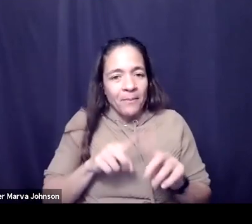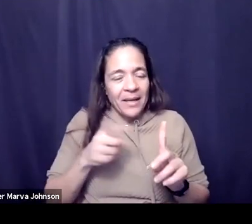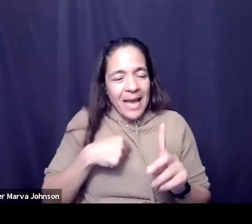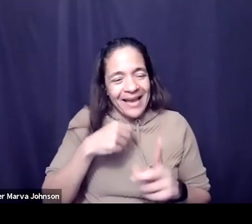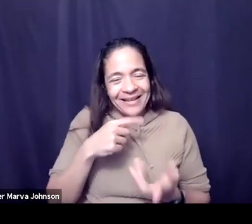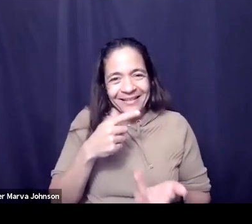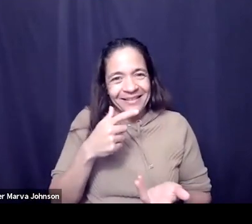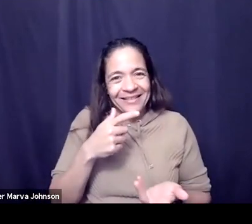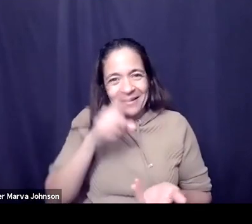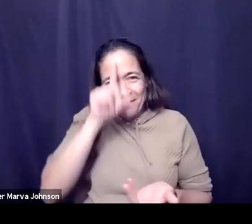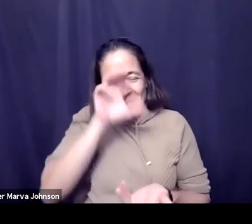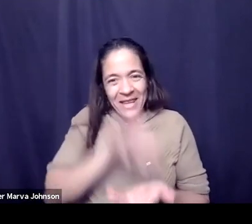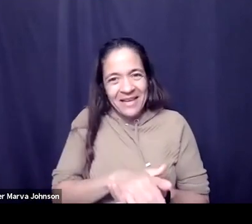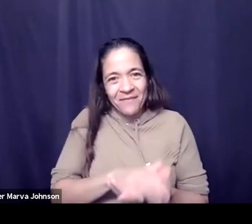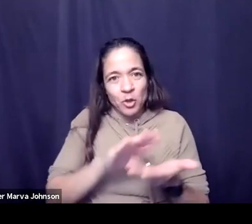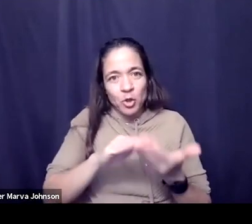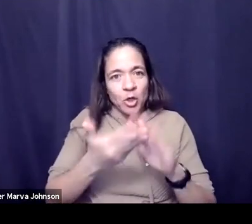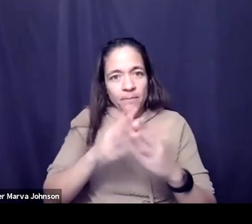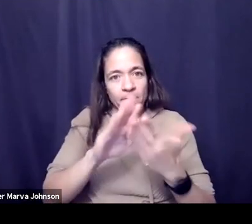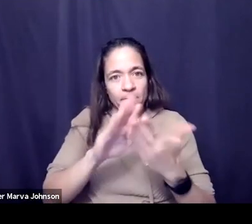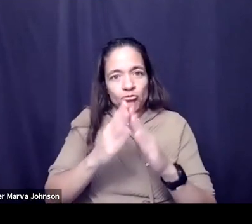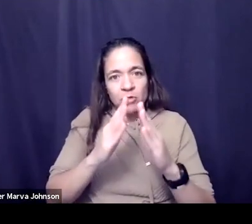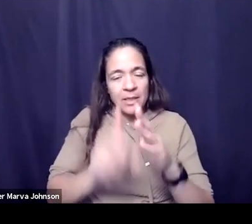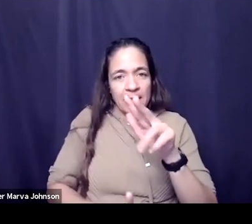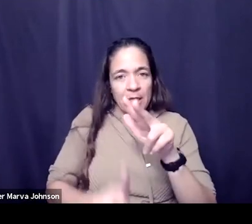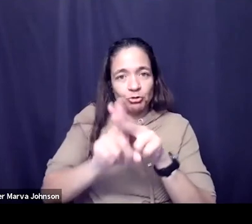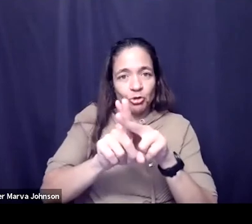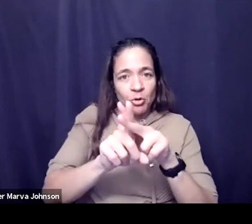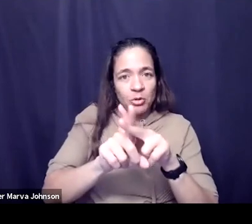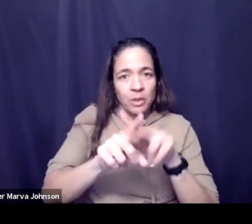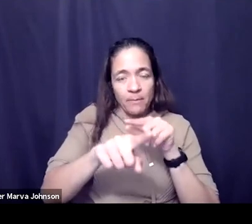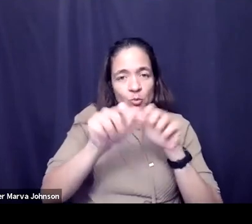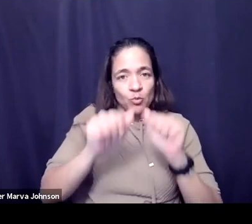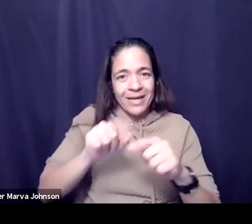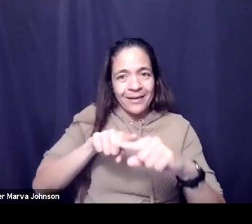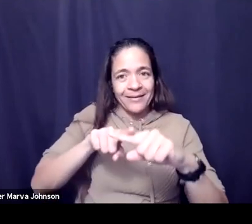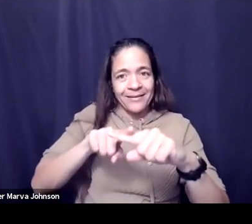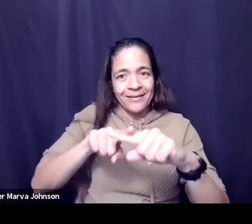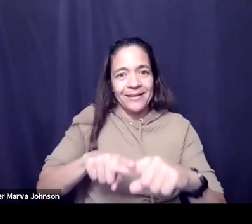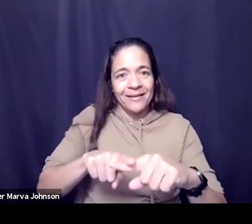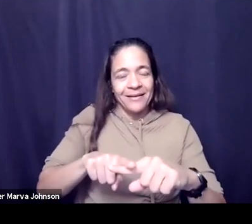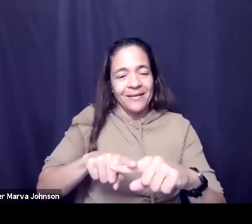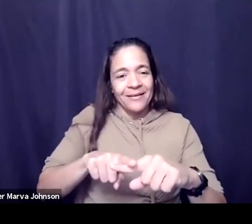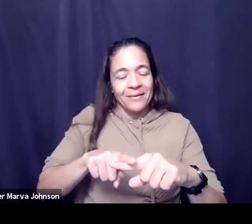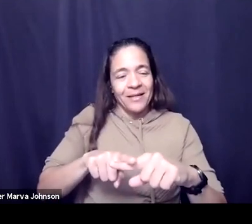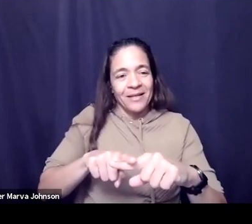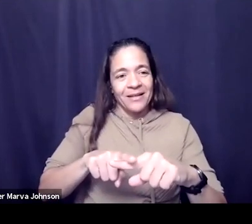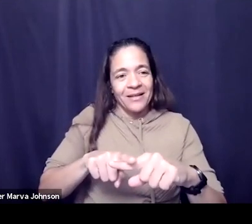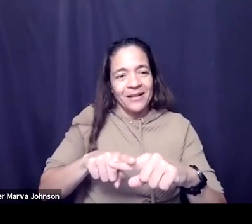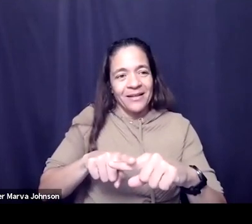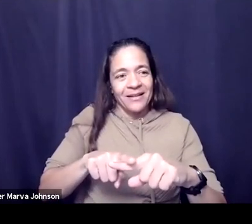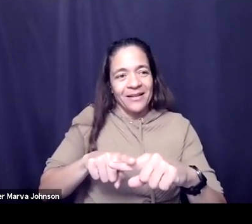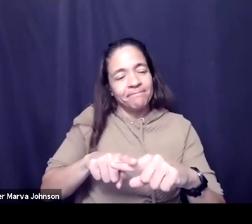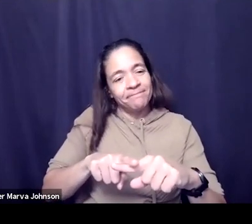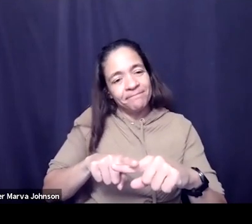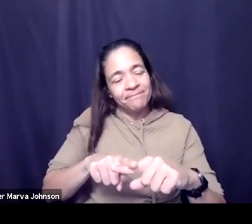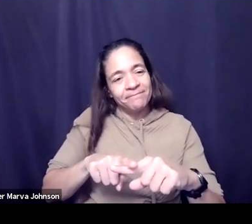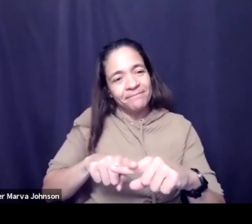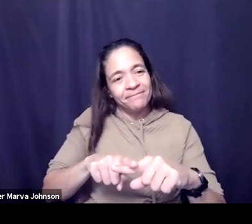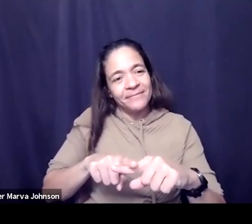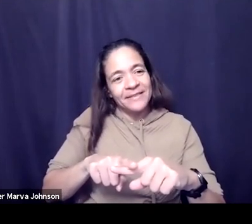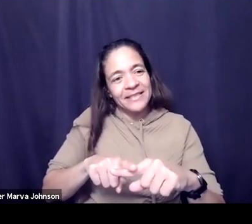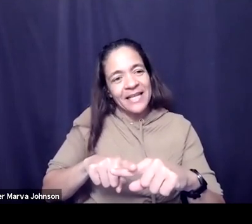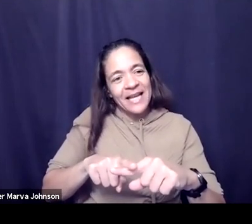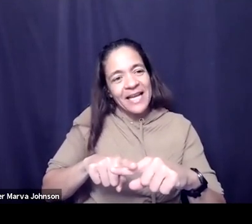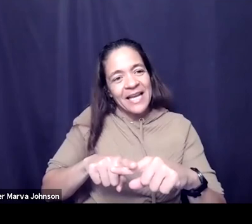that community that shows up and is reliable is sustained by something other than just those those one-offs that you sometimes ask